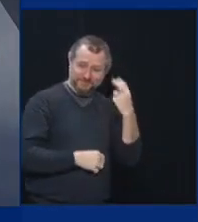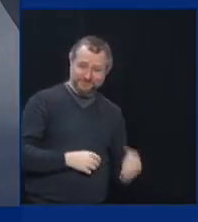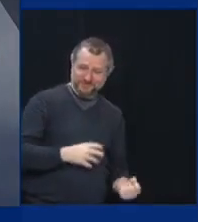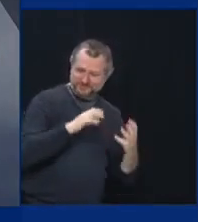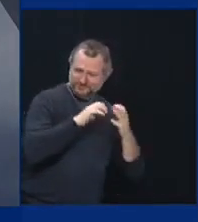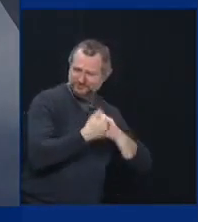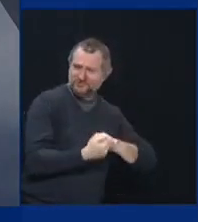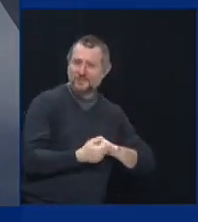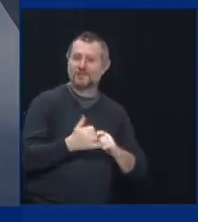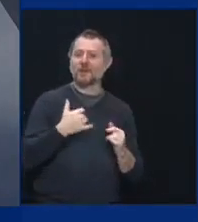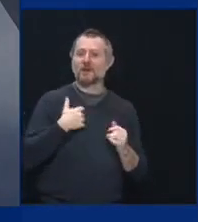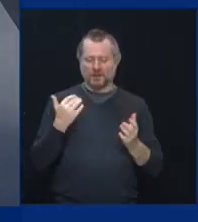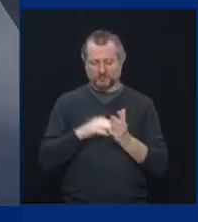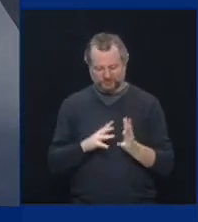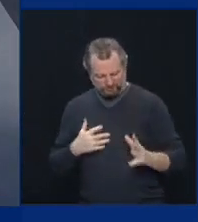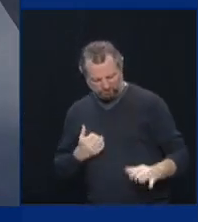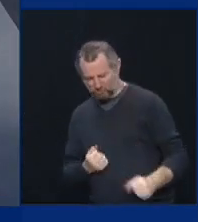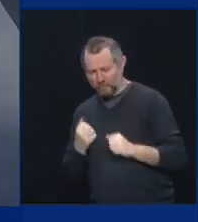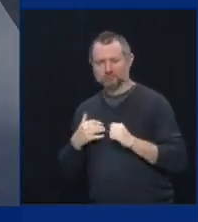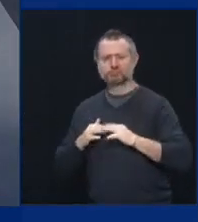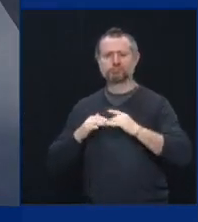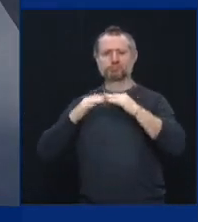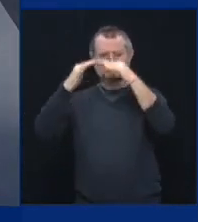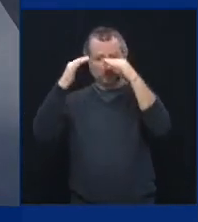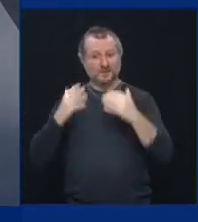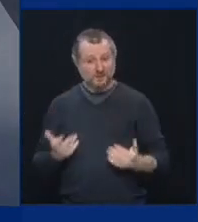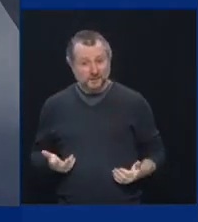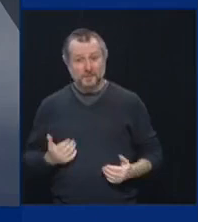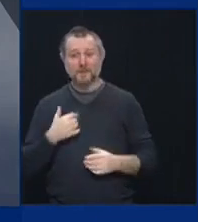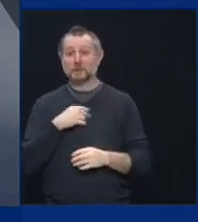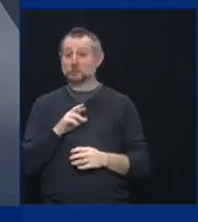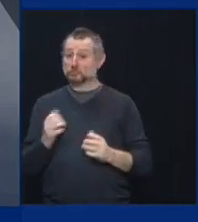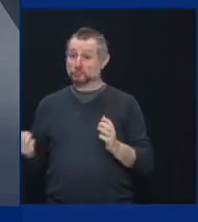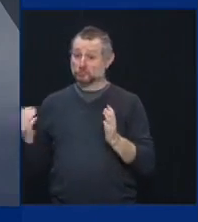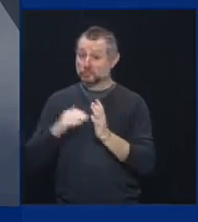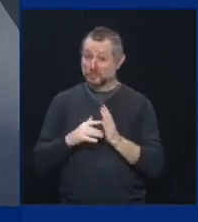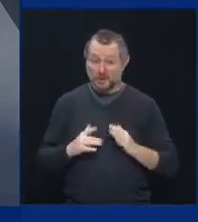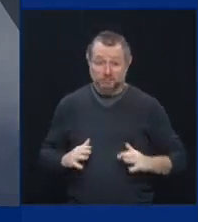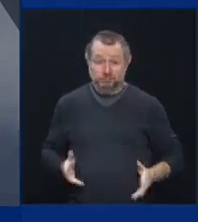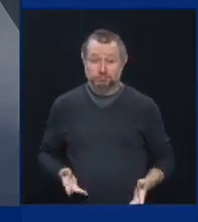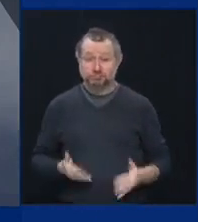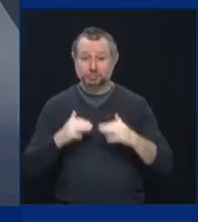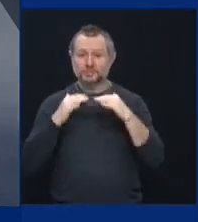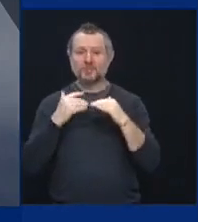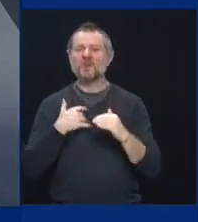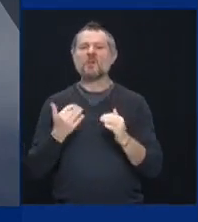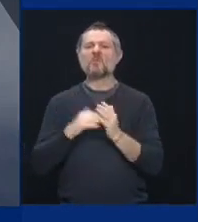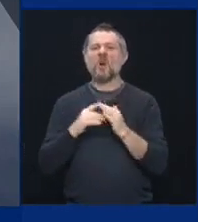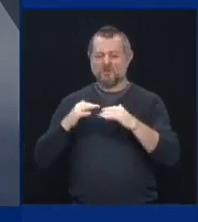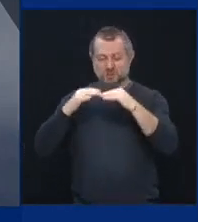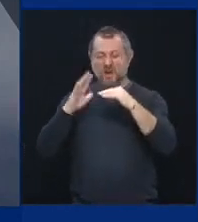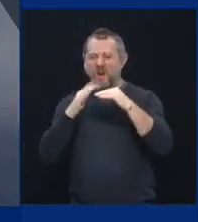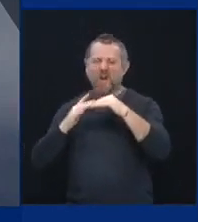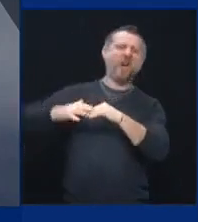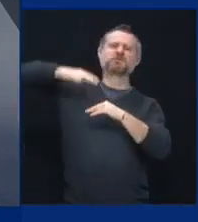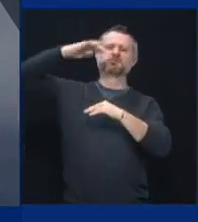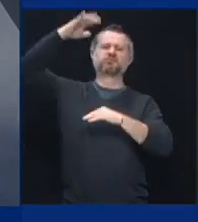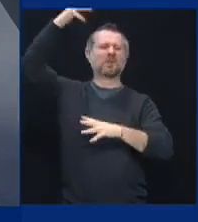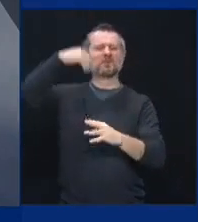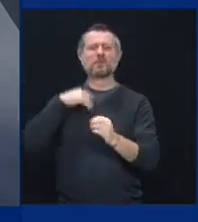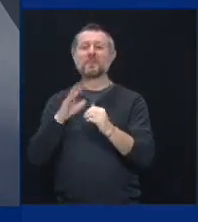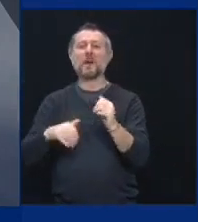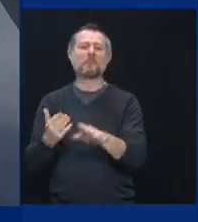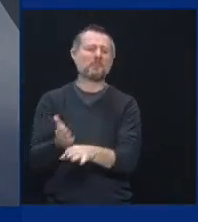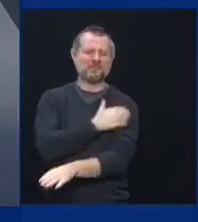We didn't rebuild. We rebuilt better than before. Are we going to get through COVID? We're getting through COVID